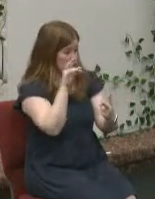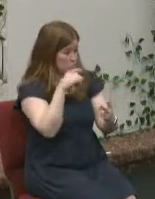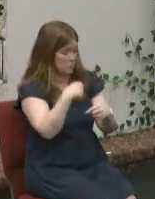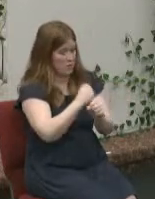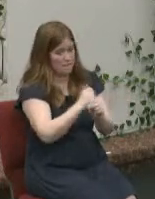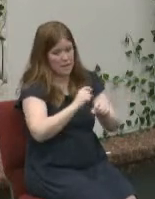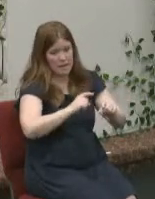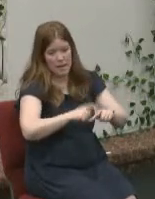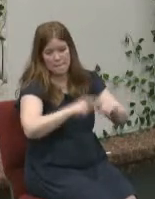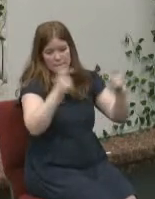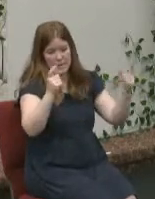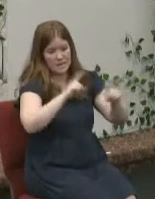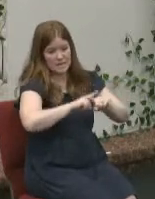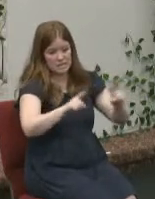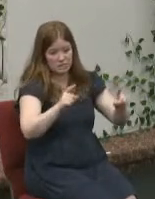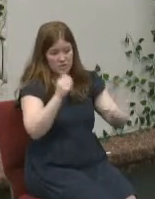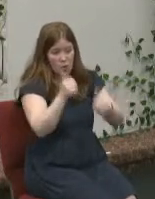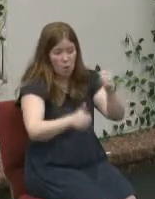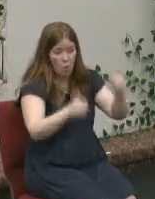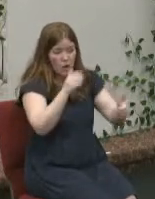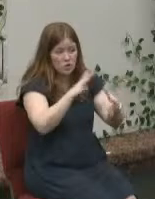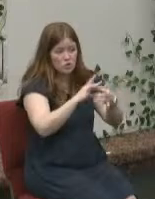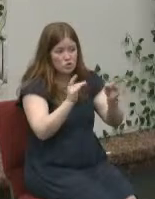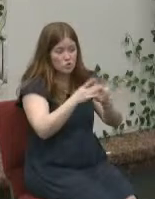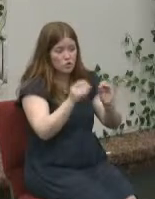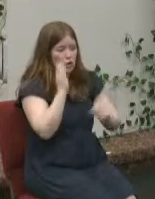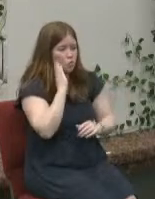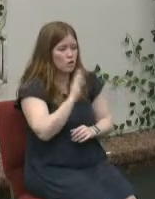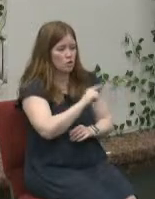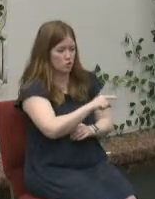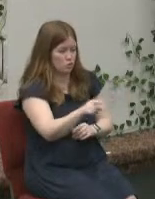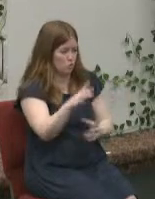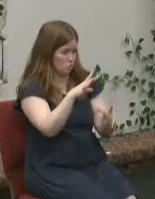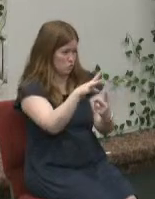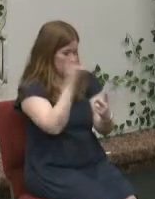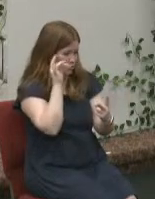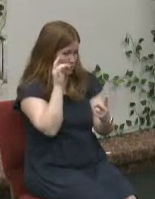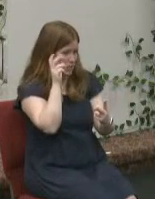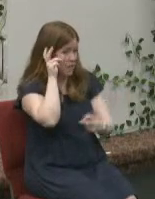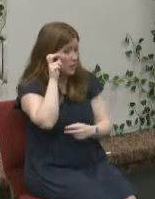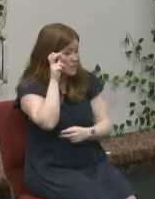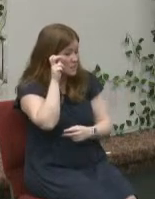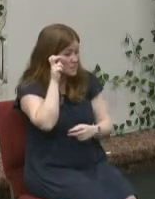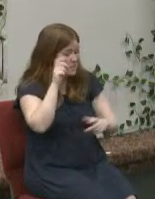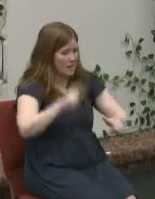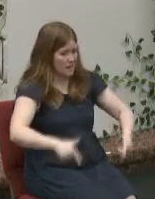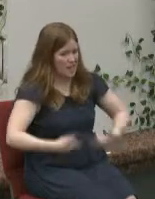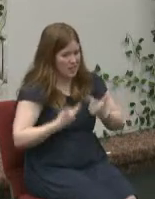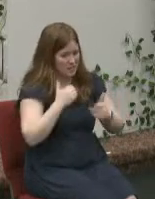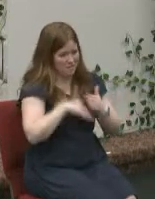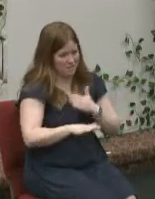which story will you choose to listen to and live in with